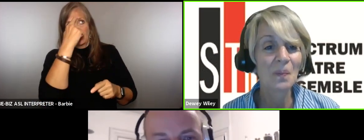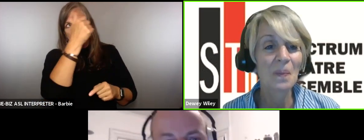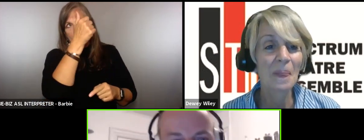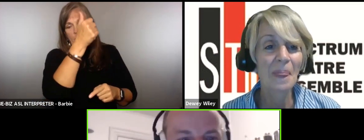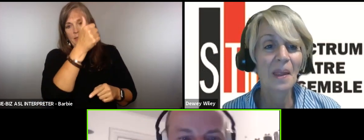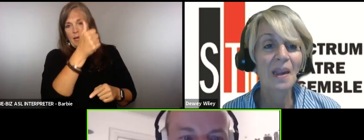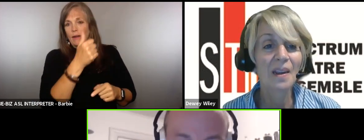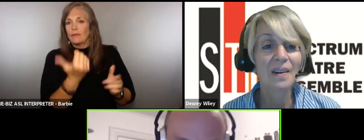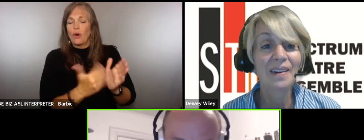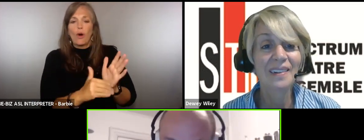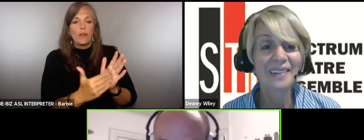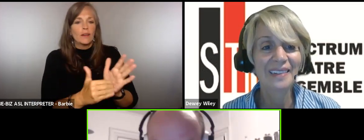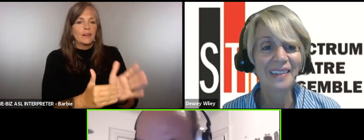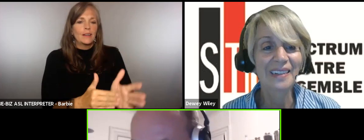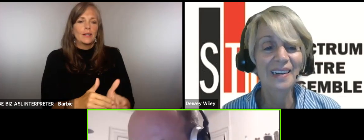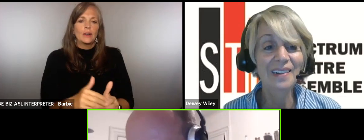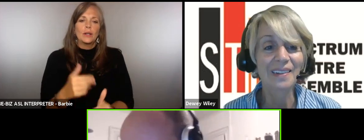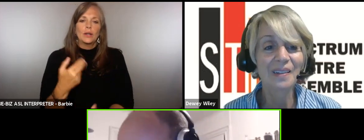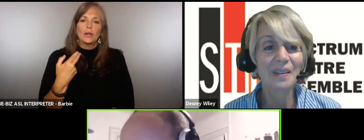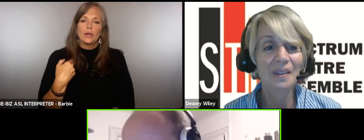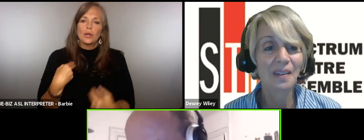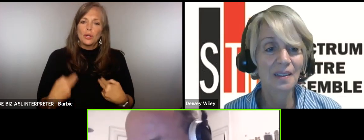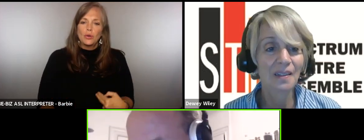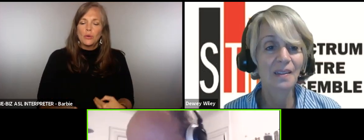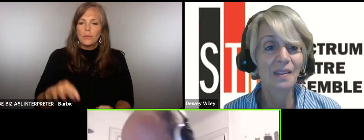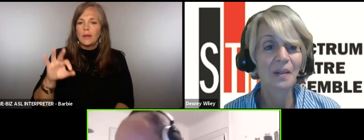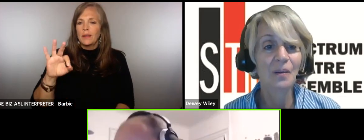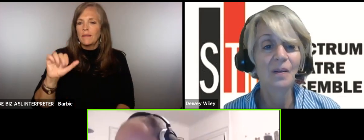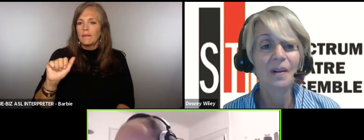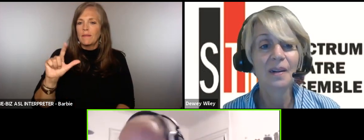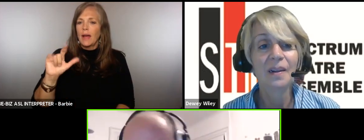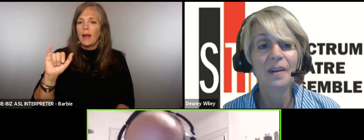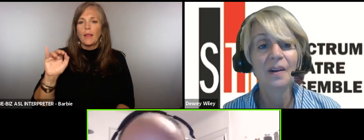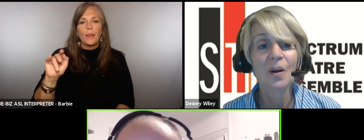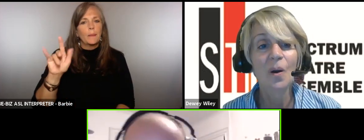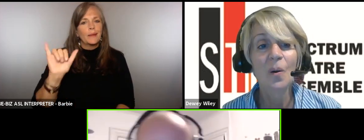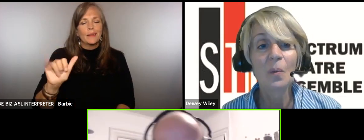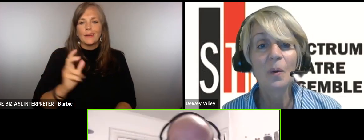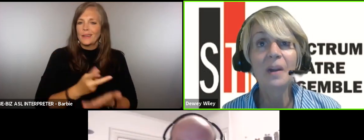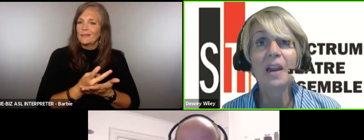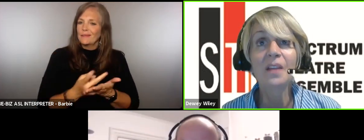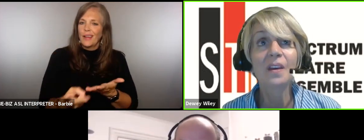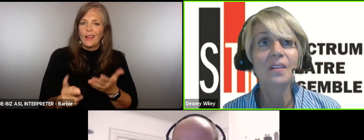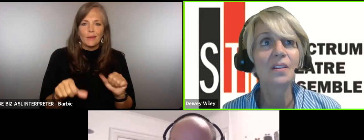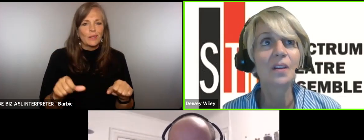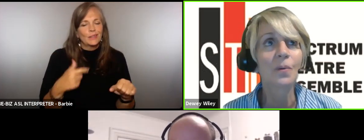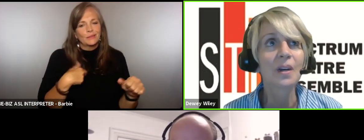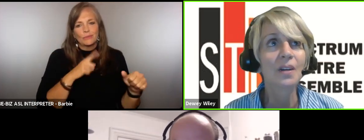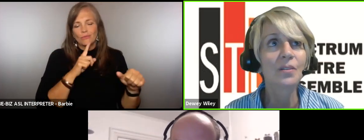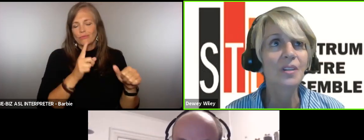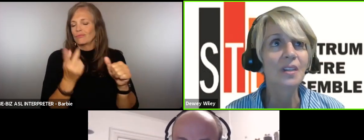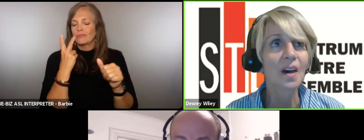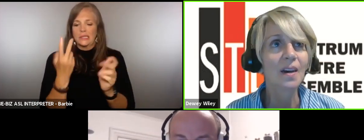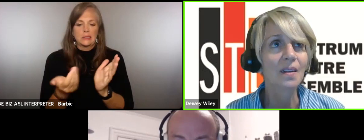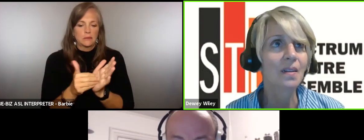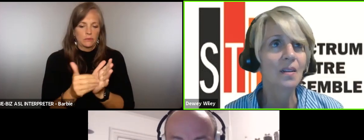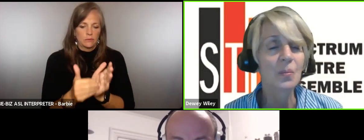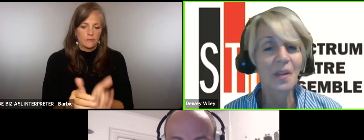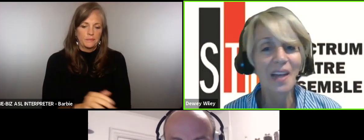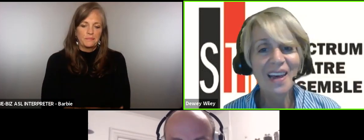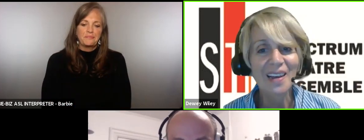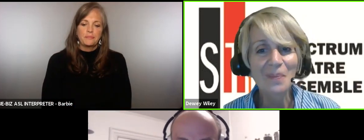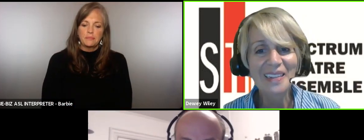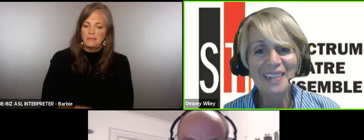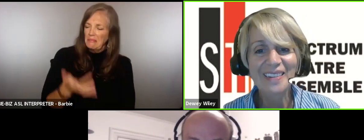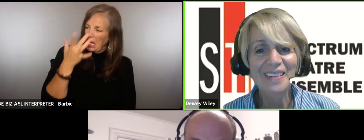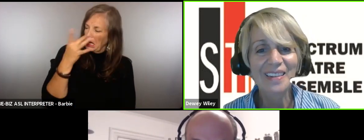so human fallibility was an early lesson for a veteran kid like me well I think is it interesting tie-ins to